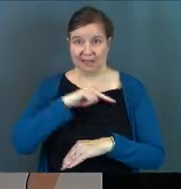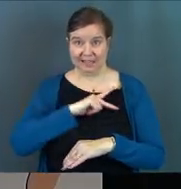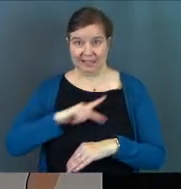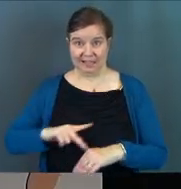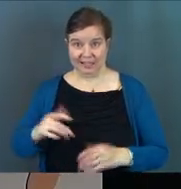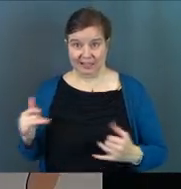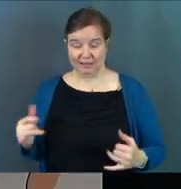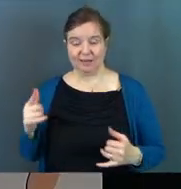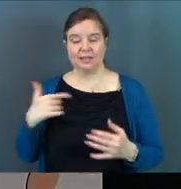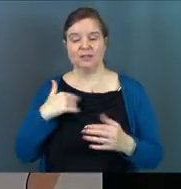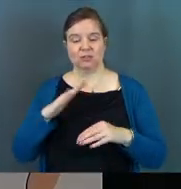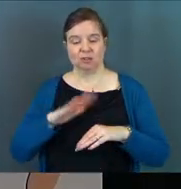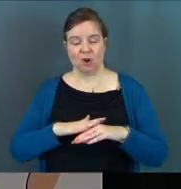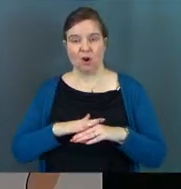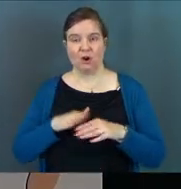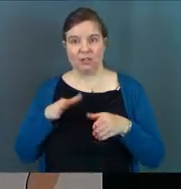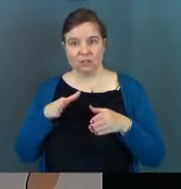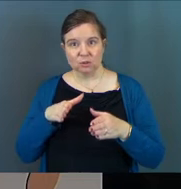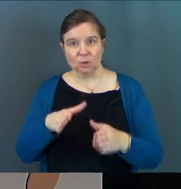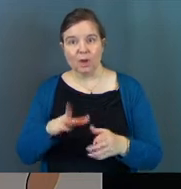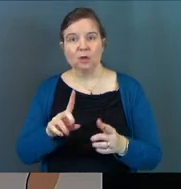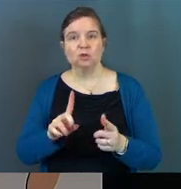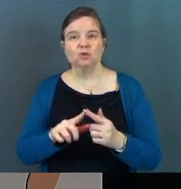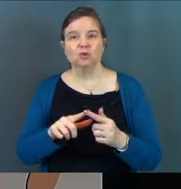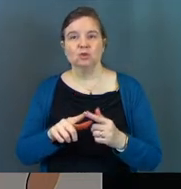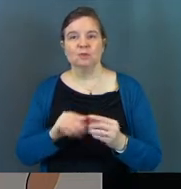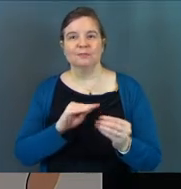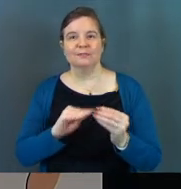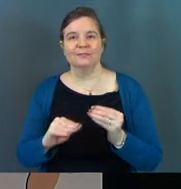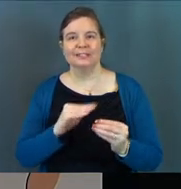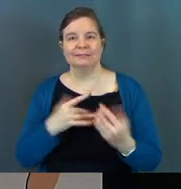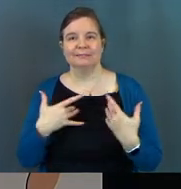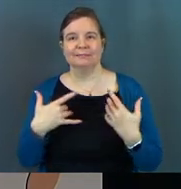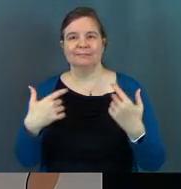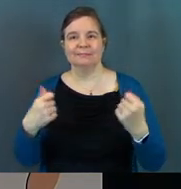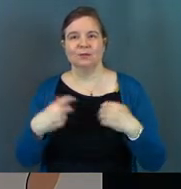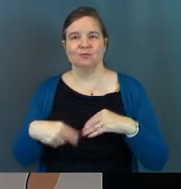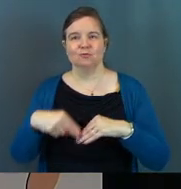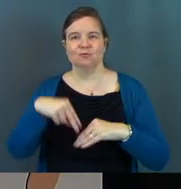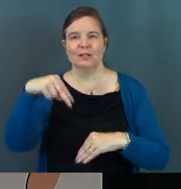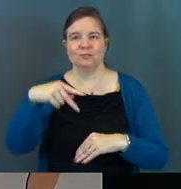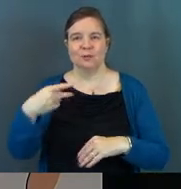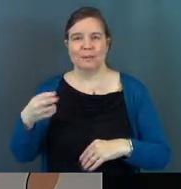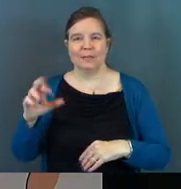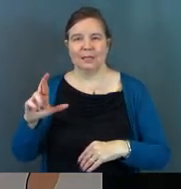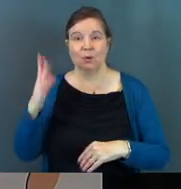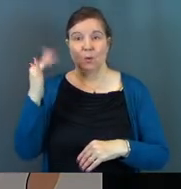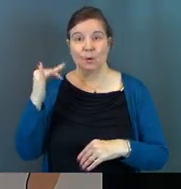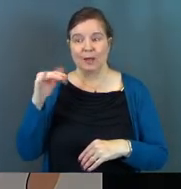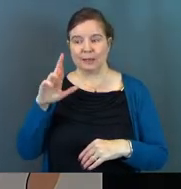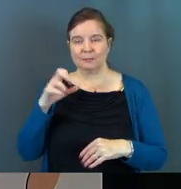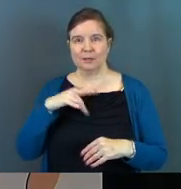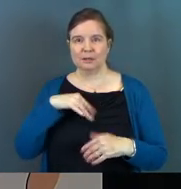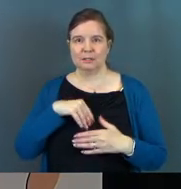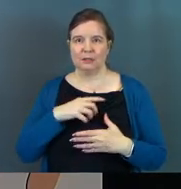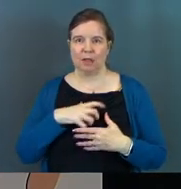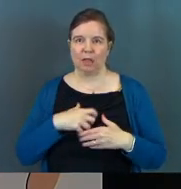King, he is on his way to resurrect Peter because Peter is dead.